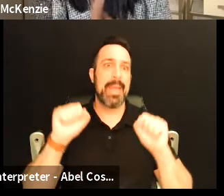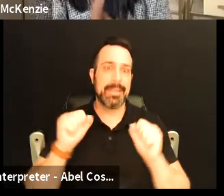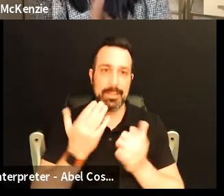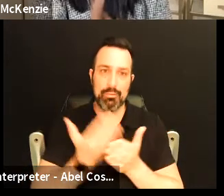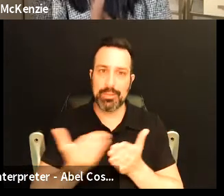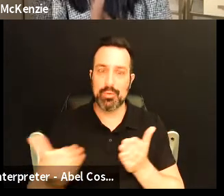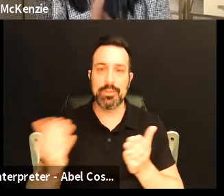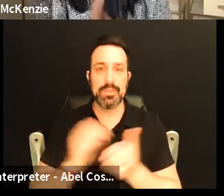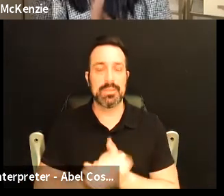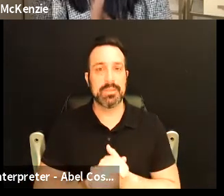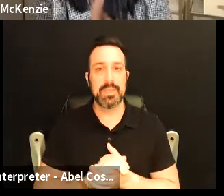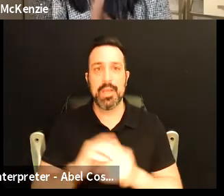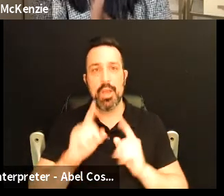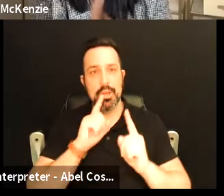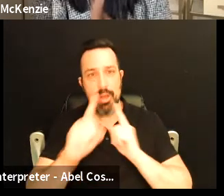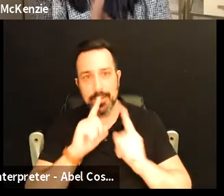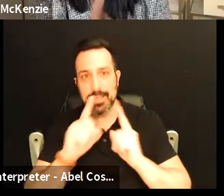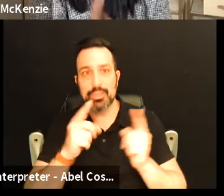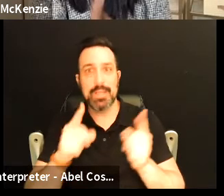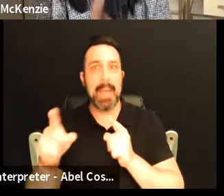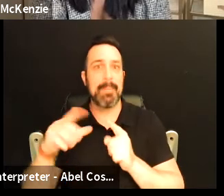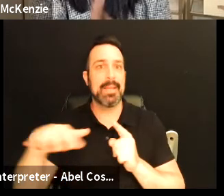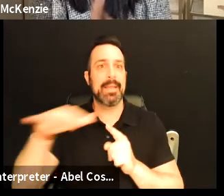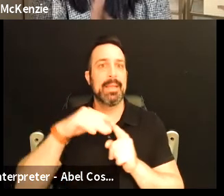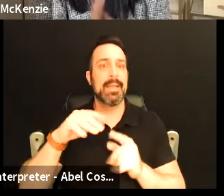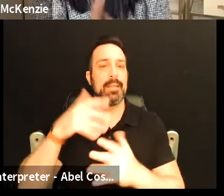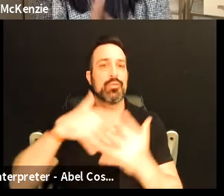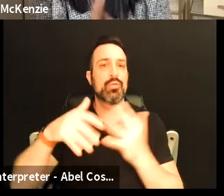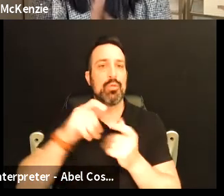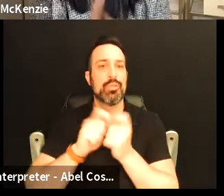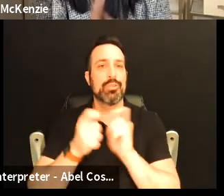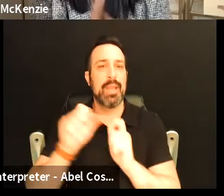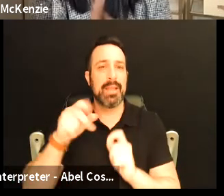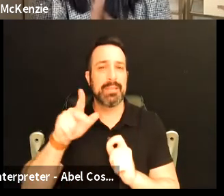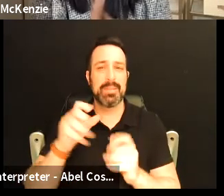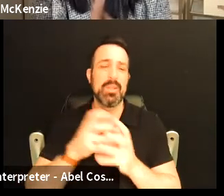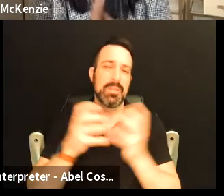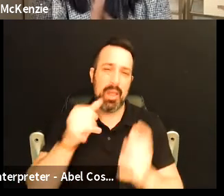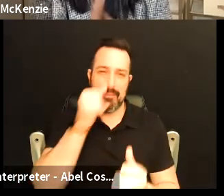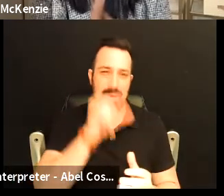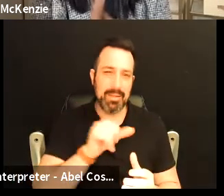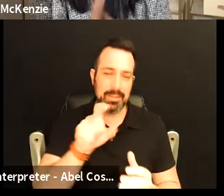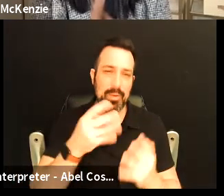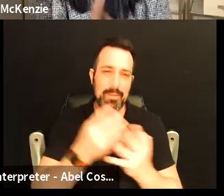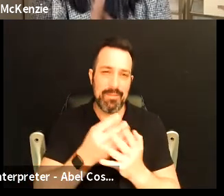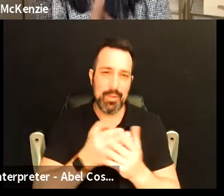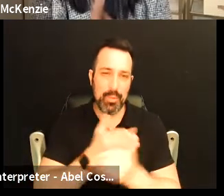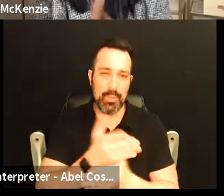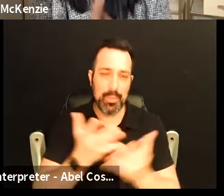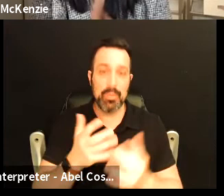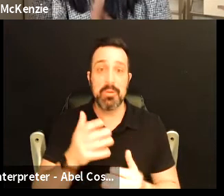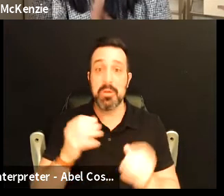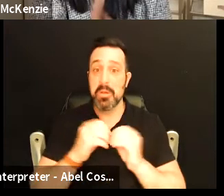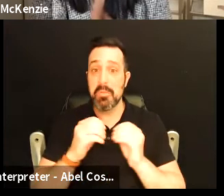um and conversation that is happening in the social change space there's also a lot of nonsense too you got to filter through anyone